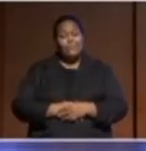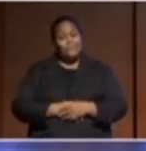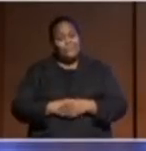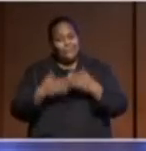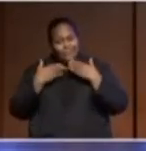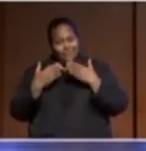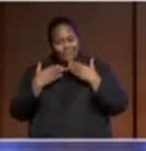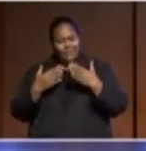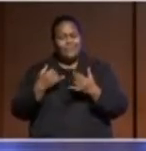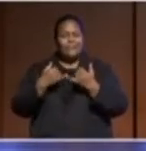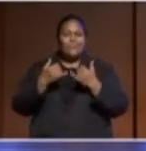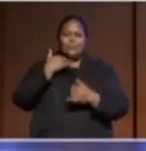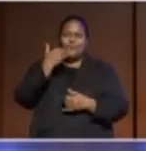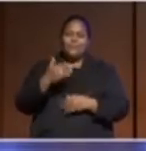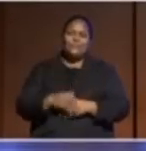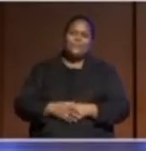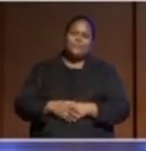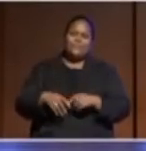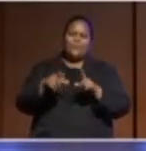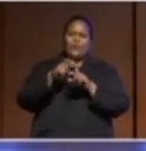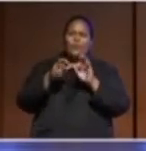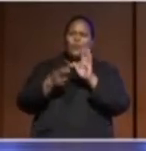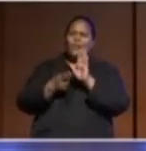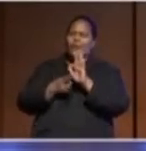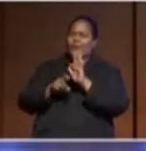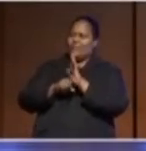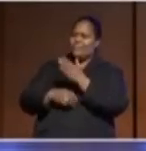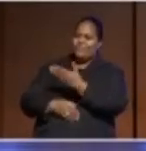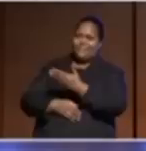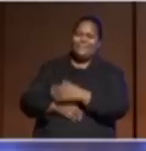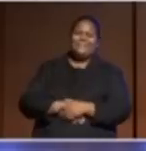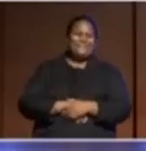much, Dr. Omoa, for referencing my longevity.